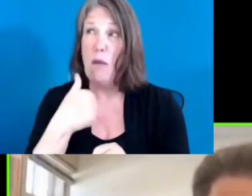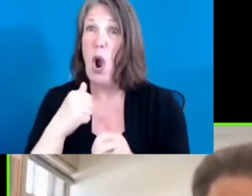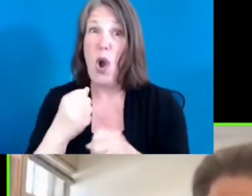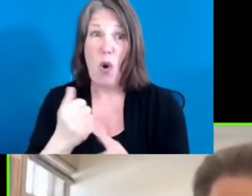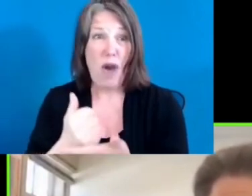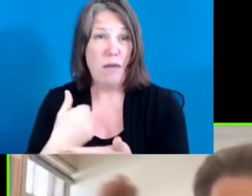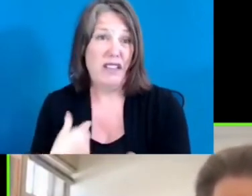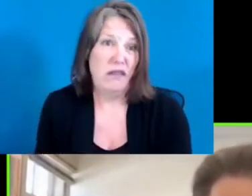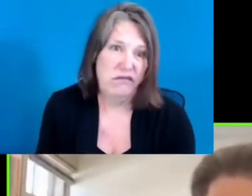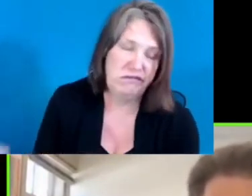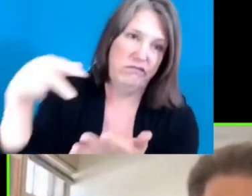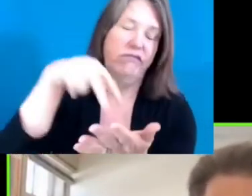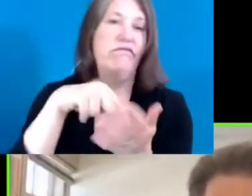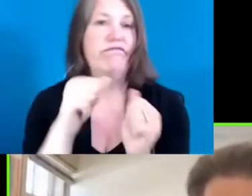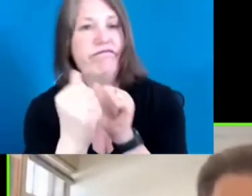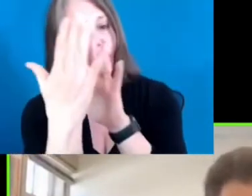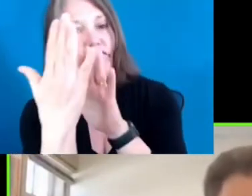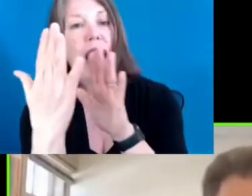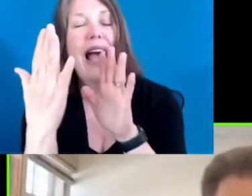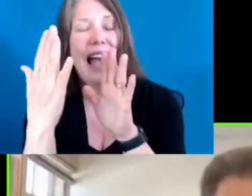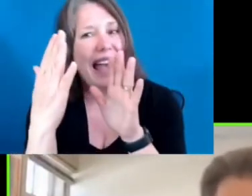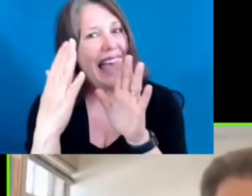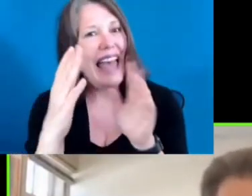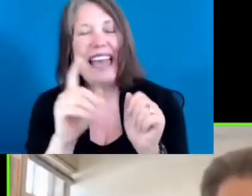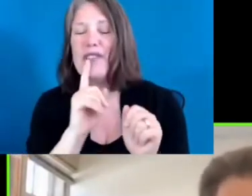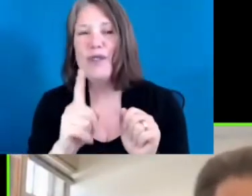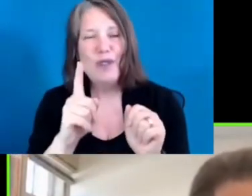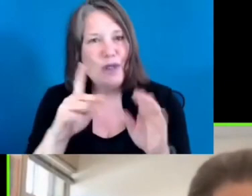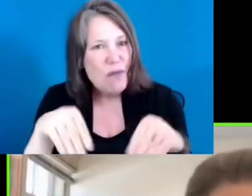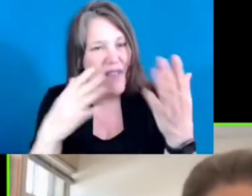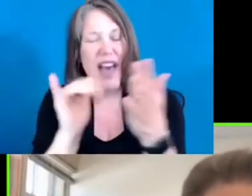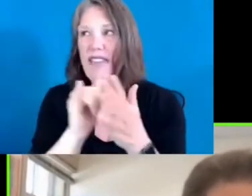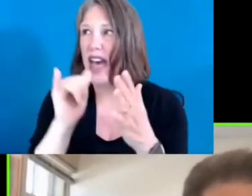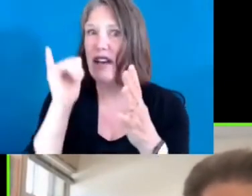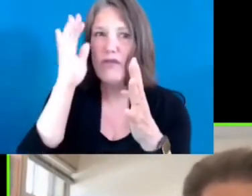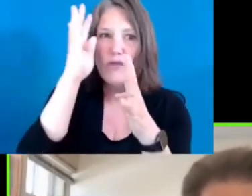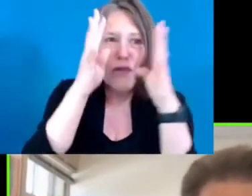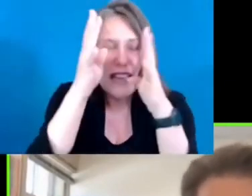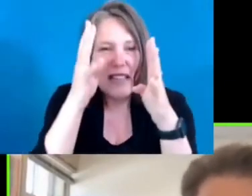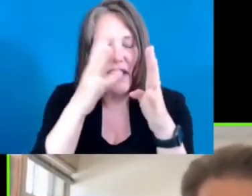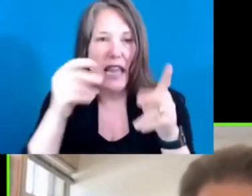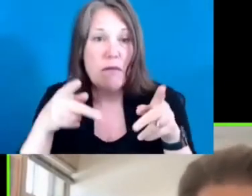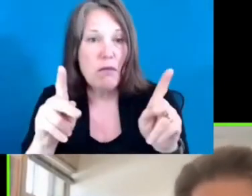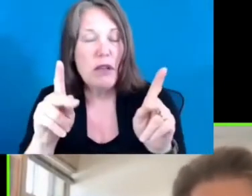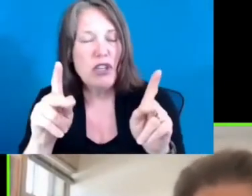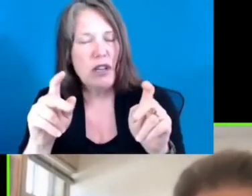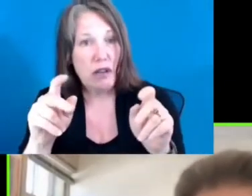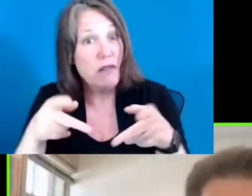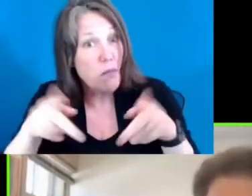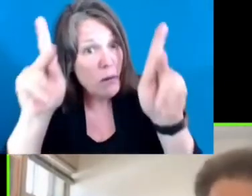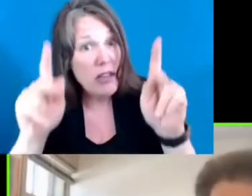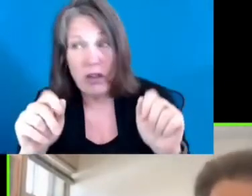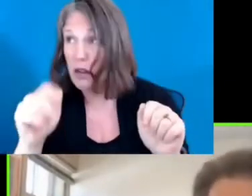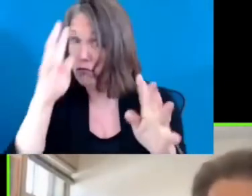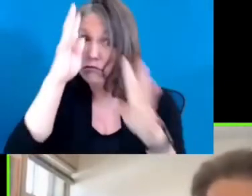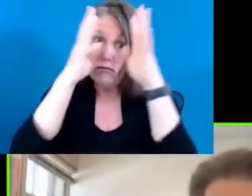giving that creativity and that vision permission. Yes. And our next two presenters who you